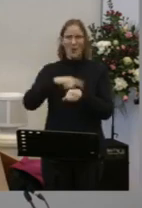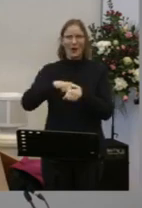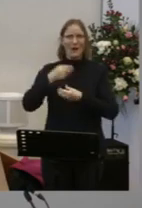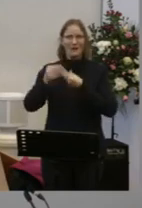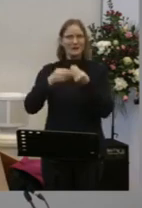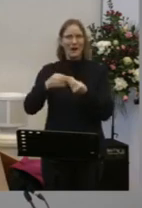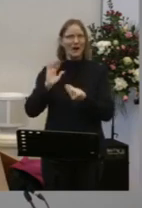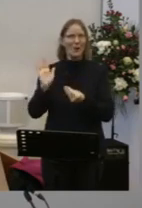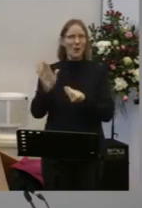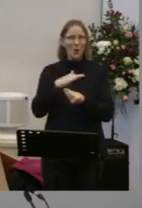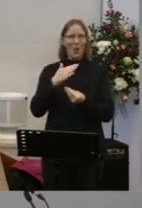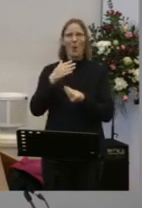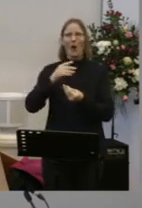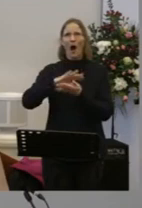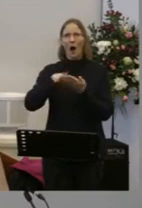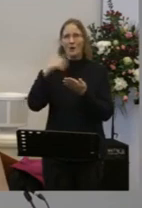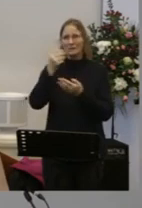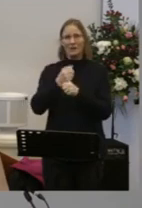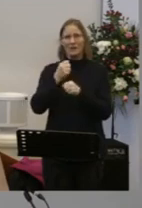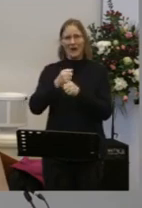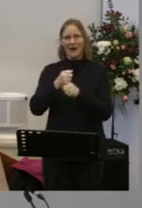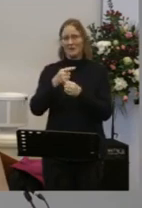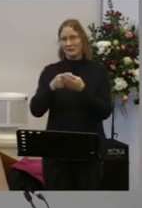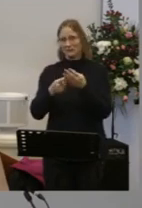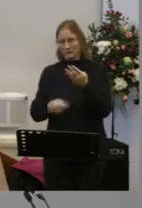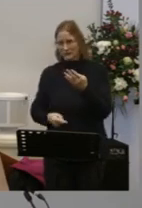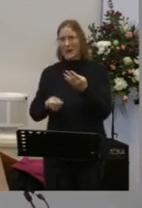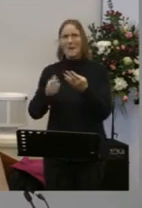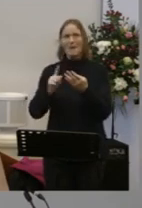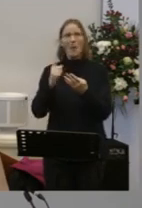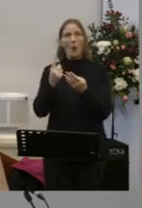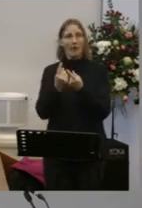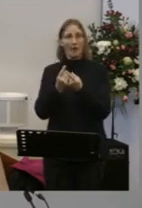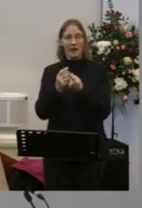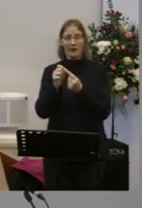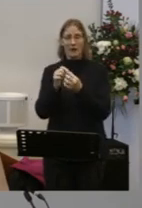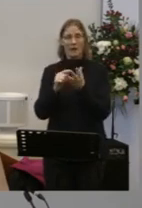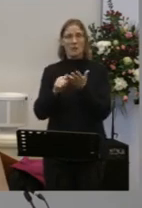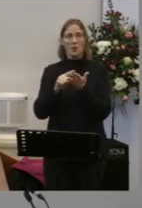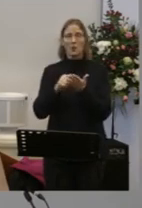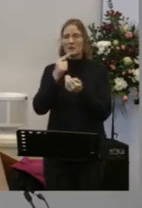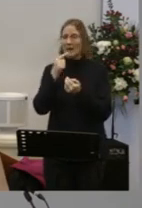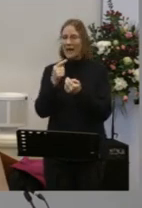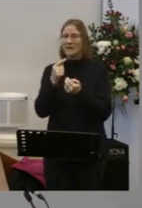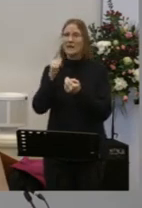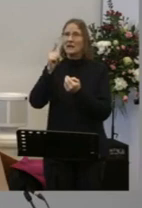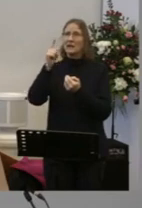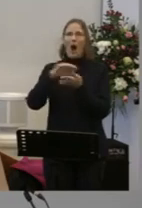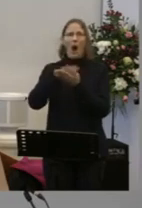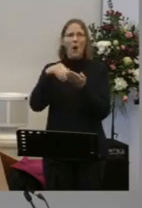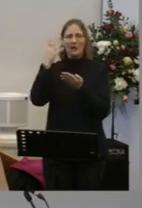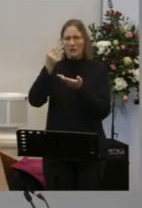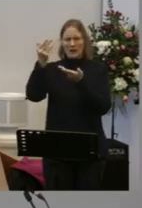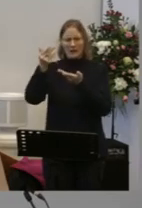But one of the things As Paul says here Is it gives us our deposit Guarantees our inheritance What is our inheritance